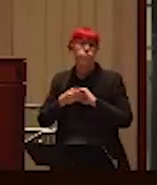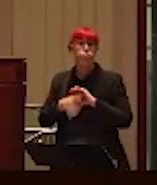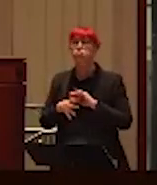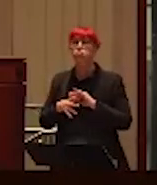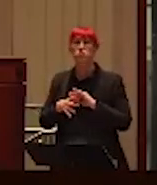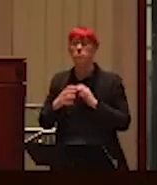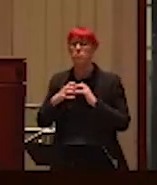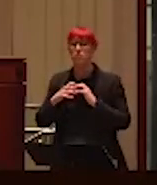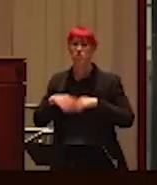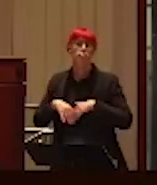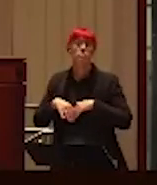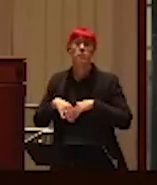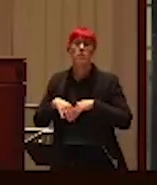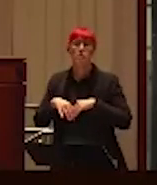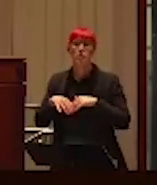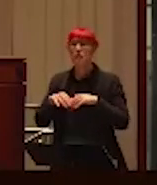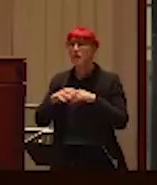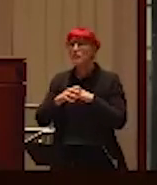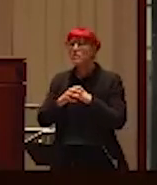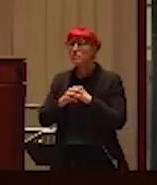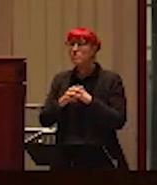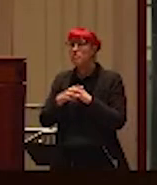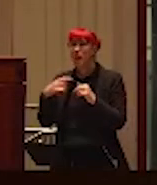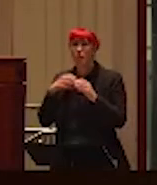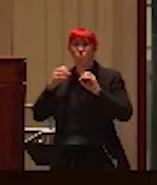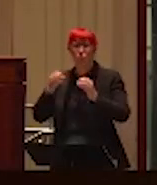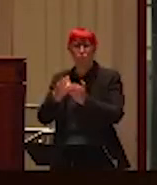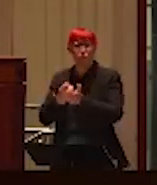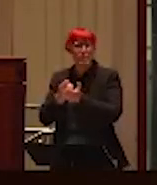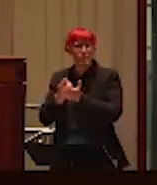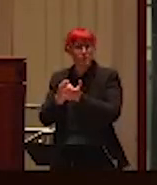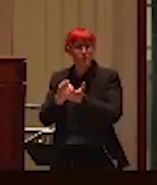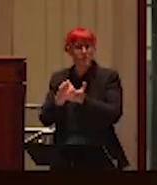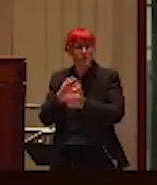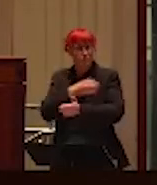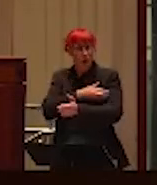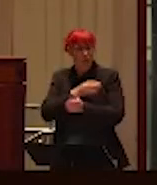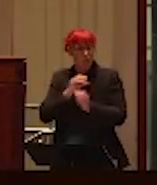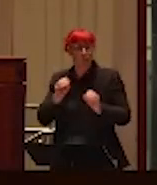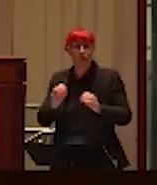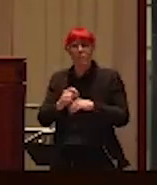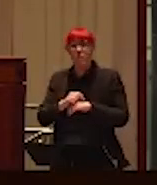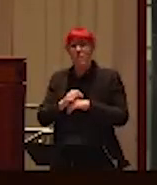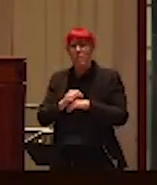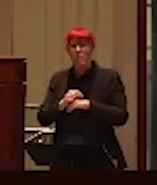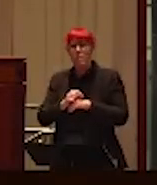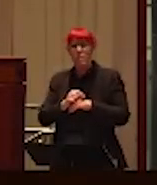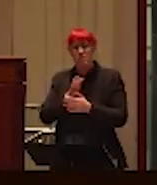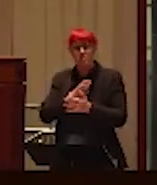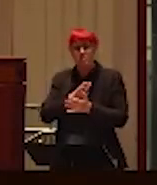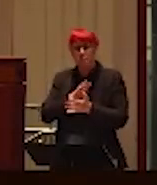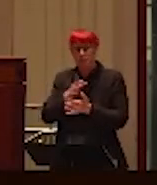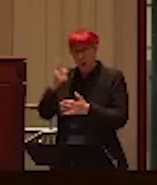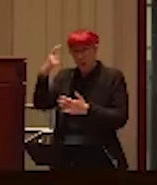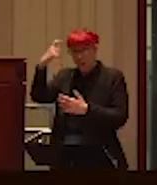I was resourceless. And, what I mean by that is in many different kind of domains. One of those domains is that, cognitively,